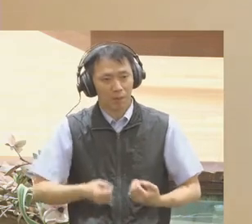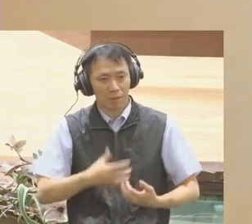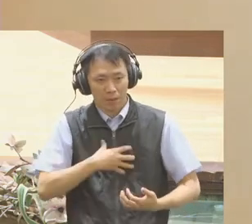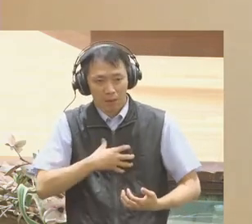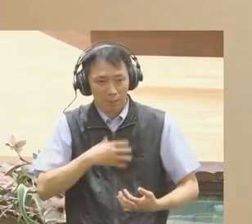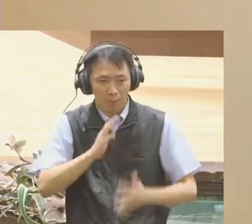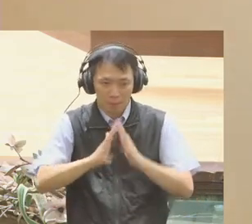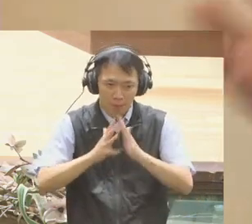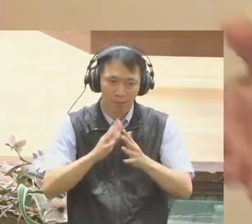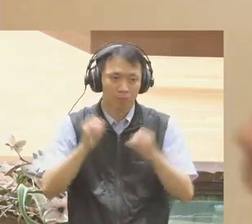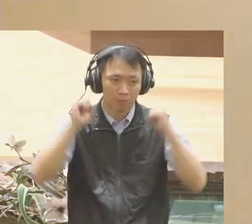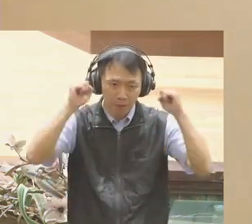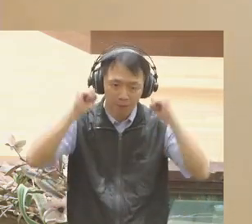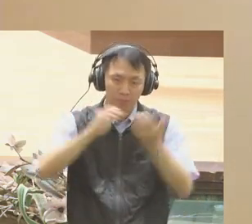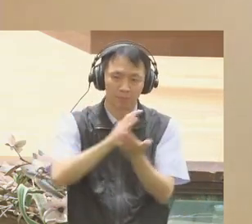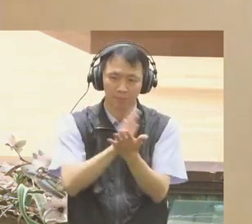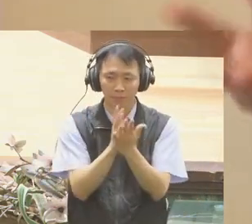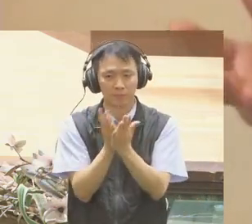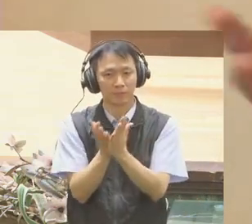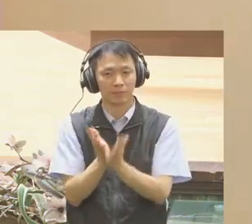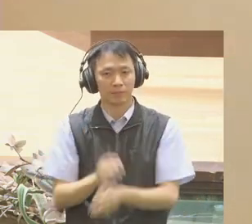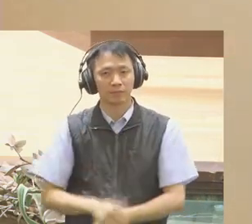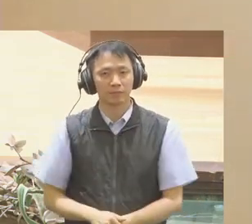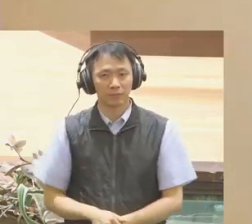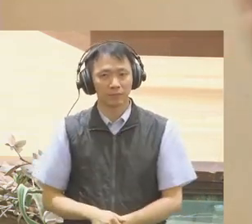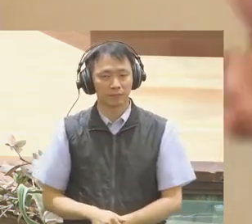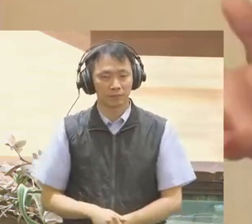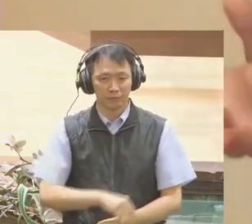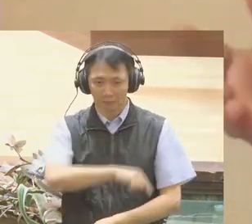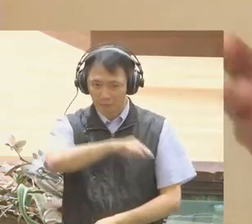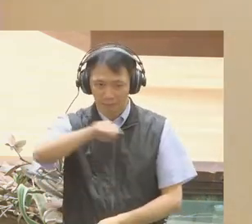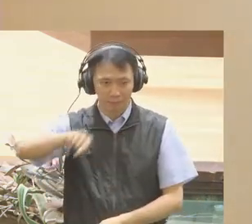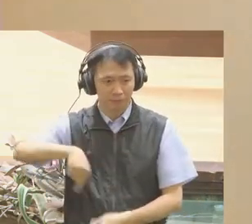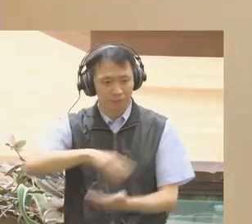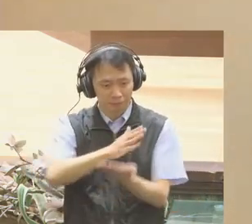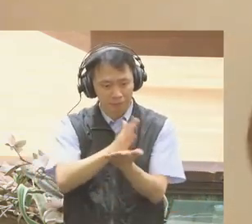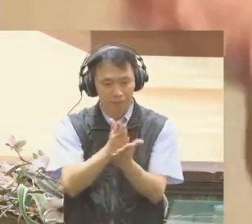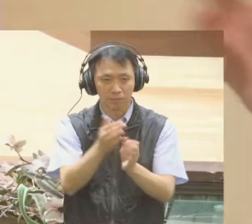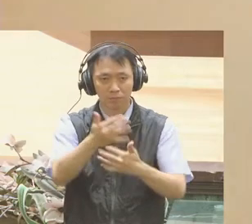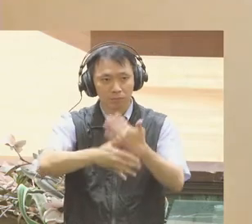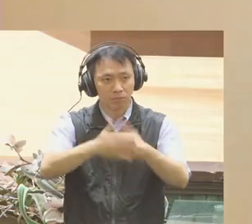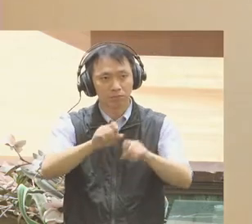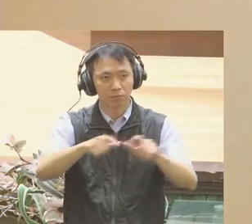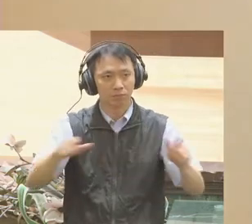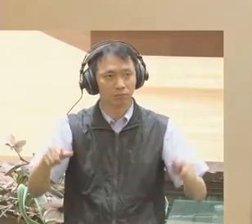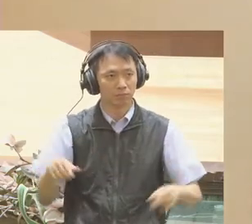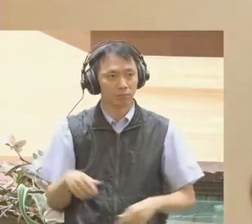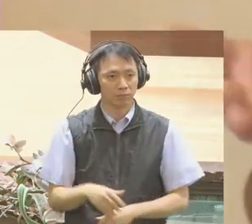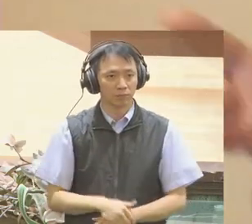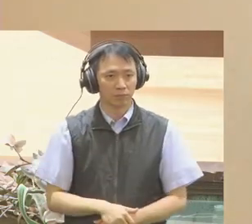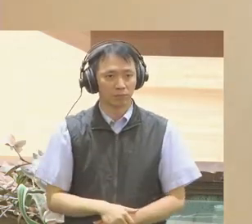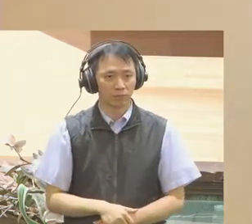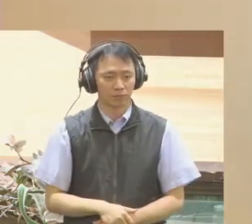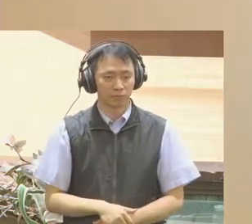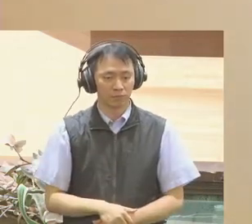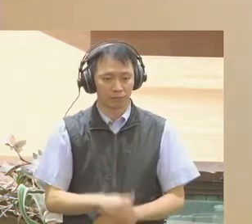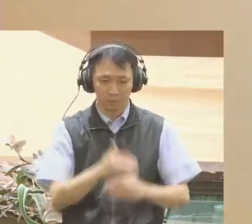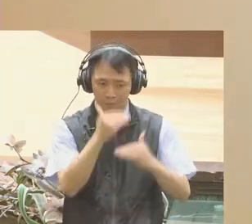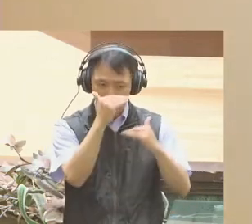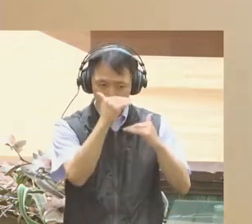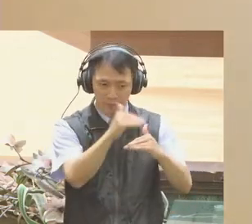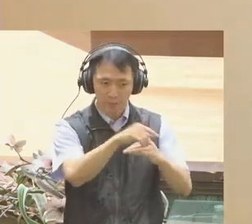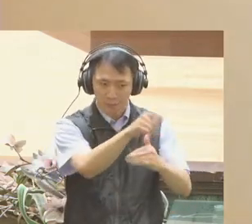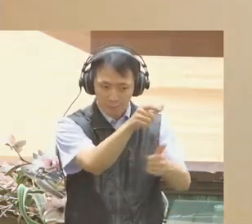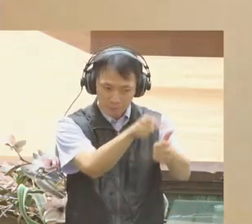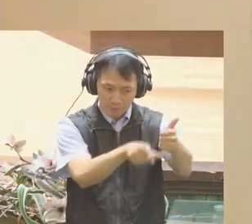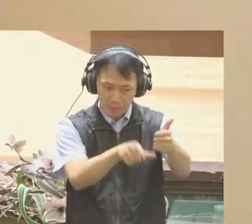resolution it would see its users, and also define the resolution at which it considered which content to produce. It would also influence the resolution